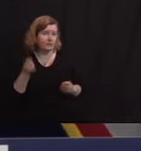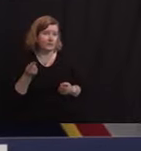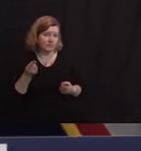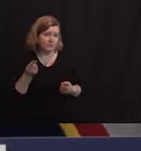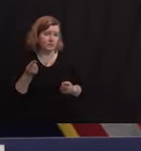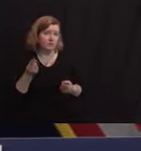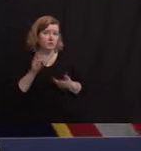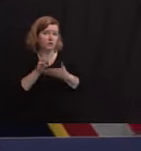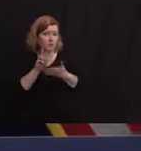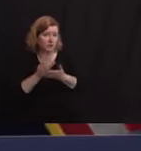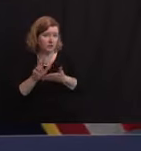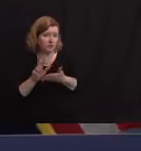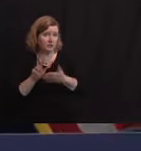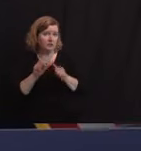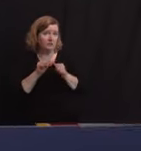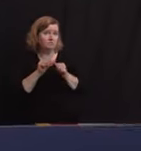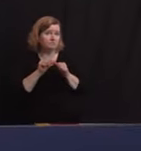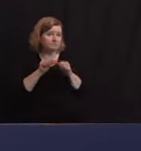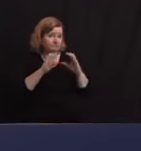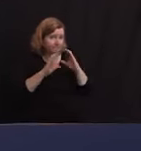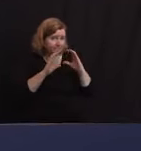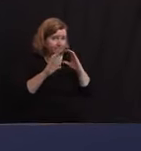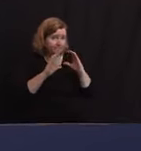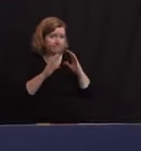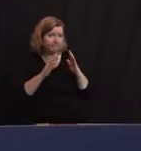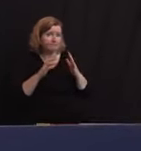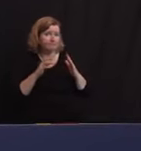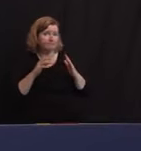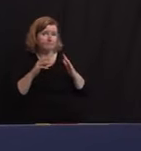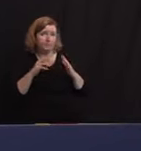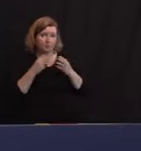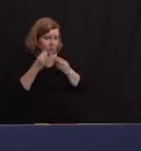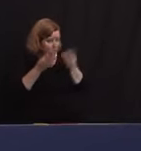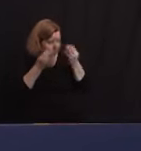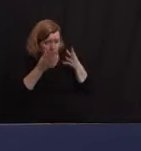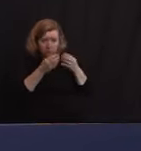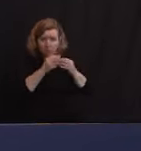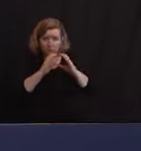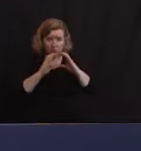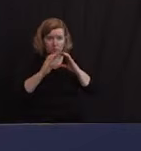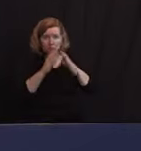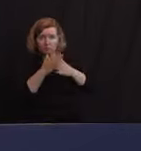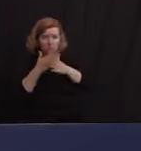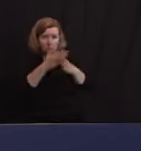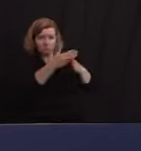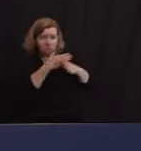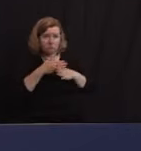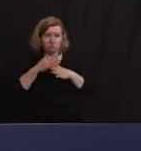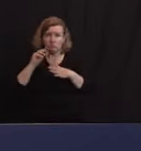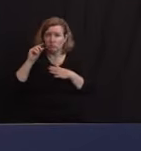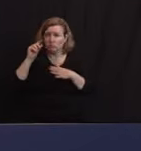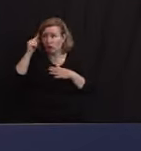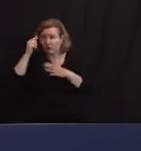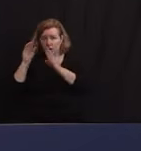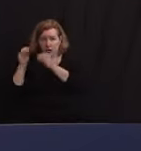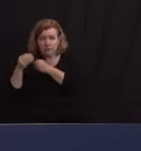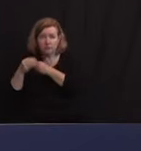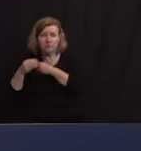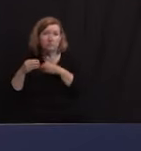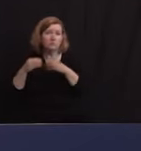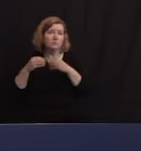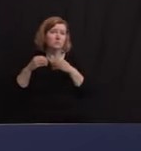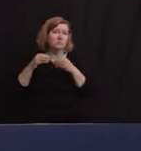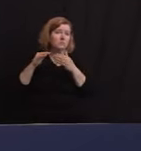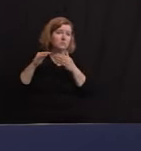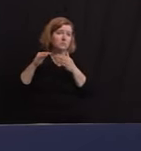constant communication. I think this is a case where we can't over-communicate, and that includes from the governor's office, urban city mayors. This